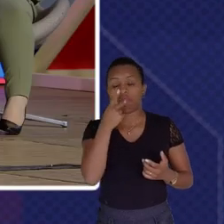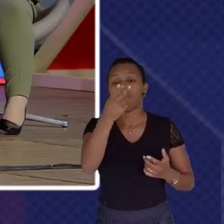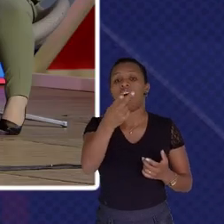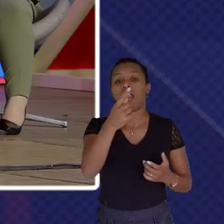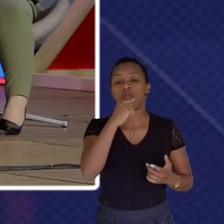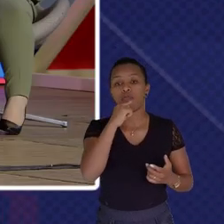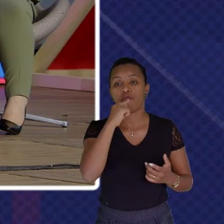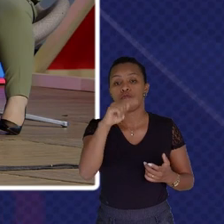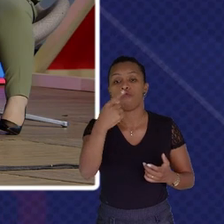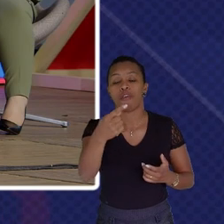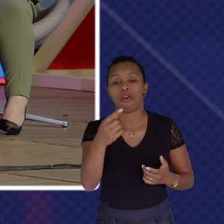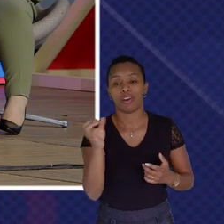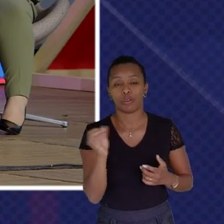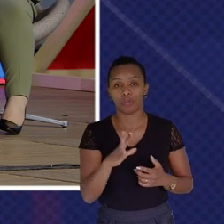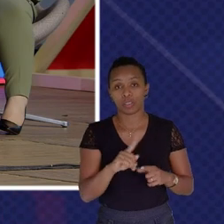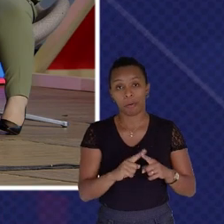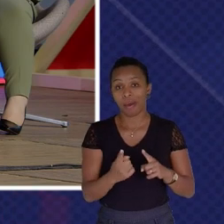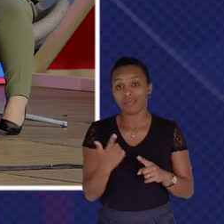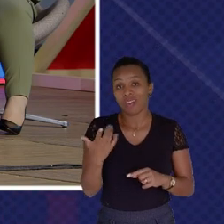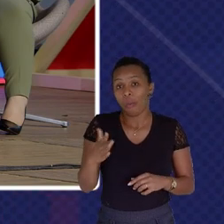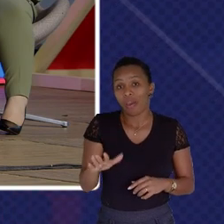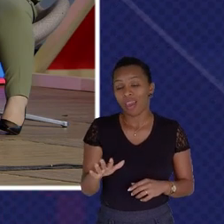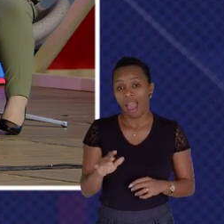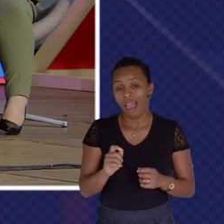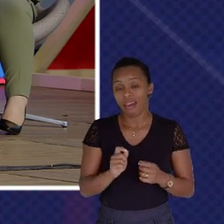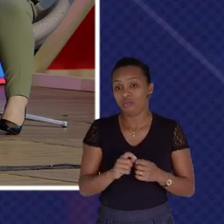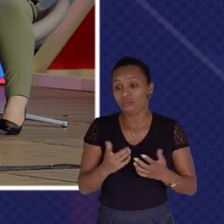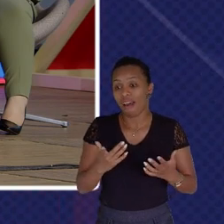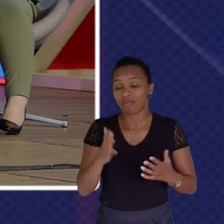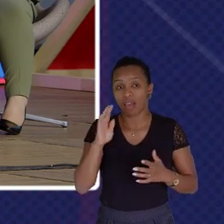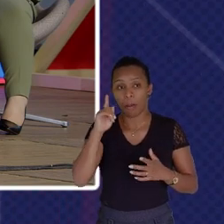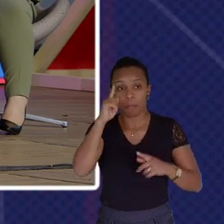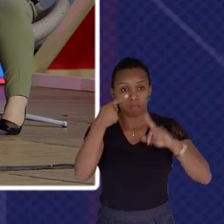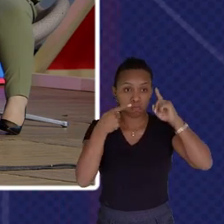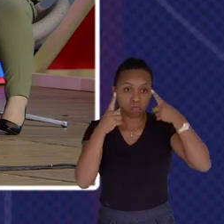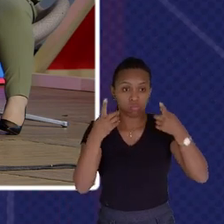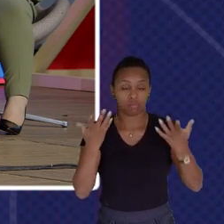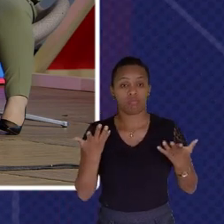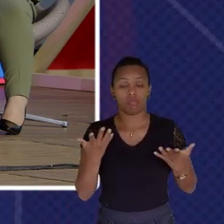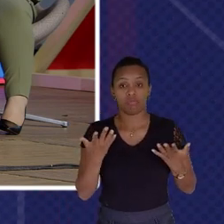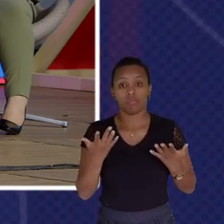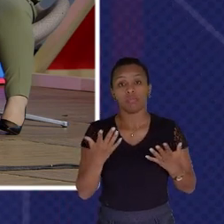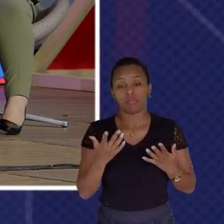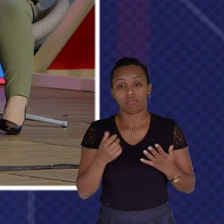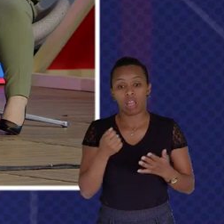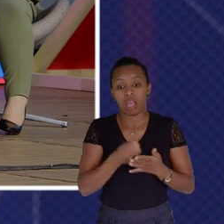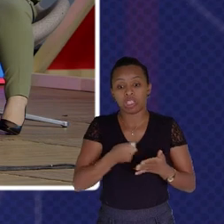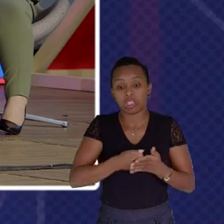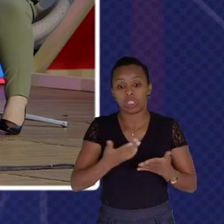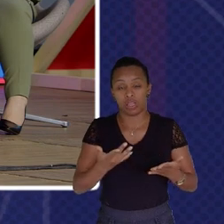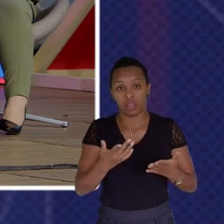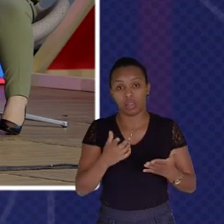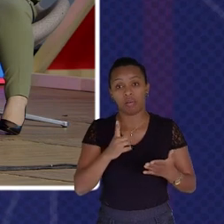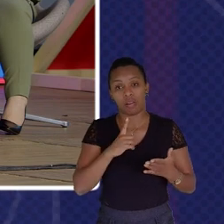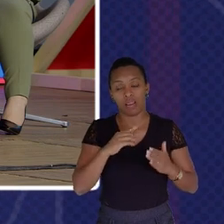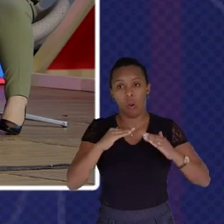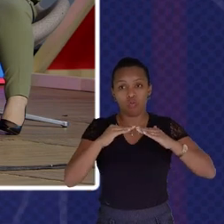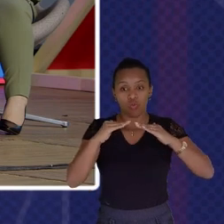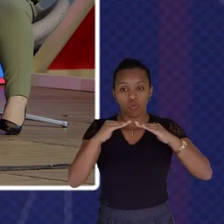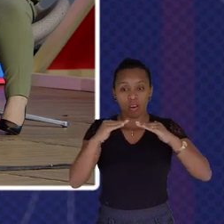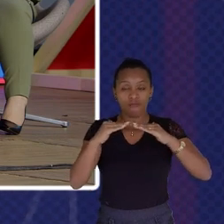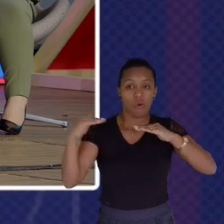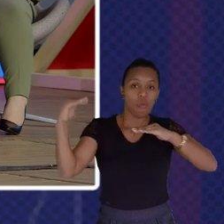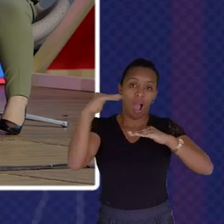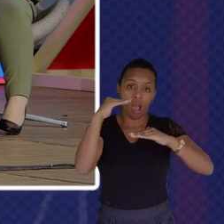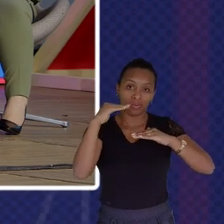To Move Faster Is Good To Keep The Bar To Raise The Bar Right So I Want To Thank You All For Being Here And